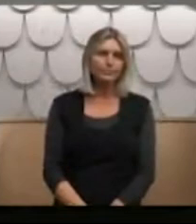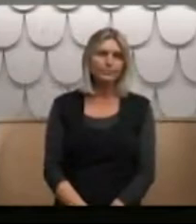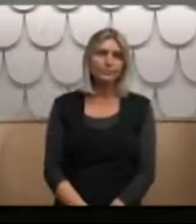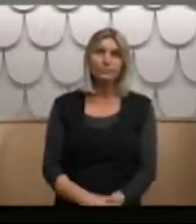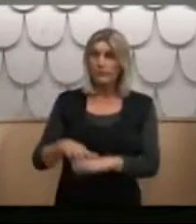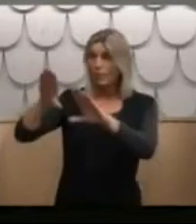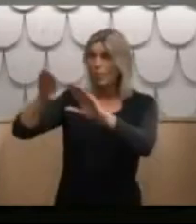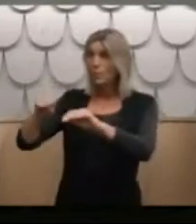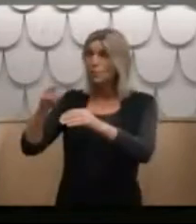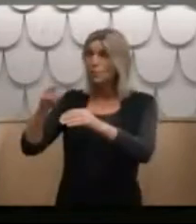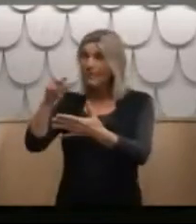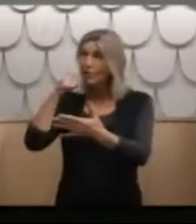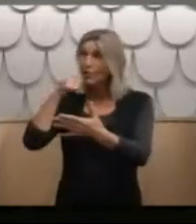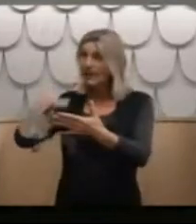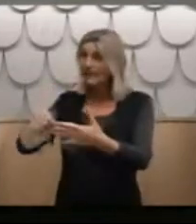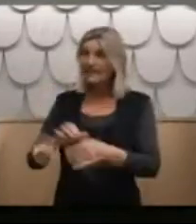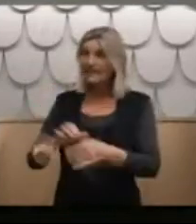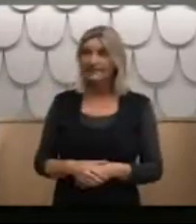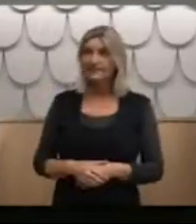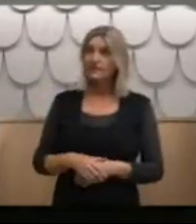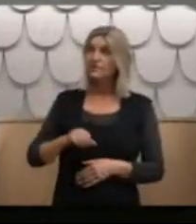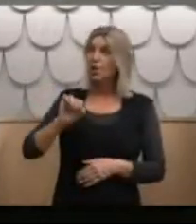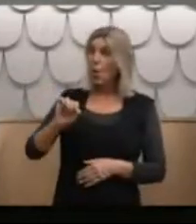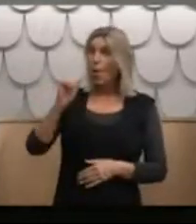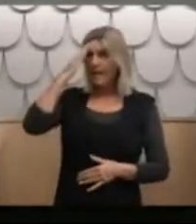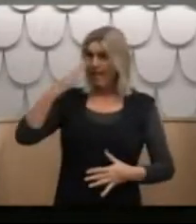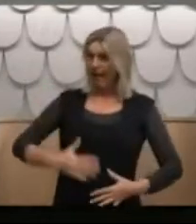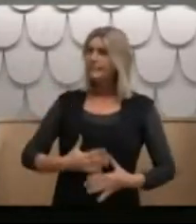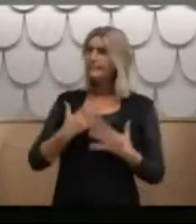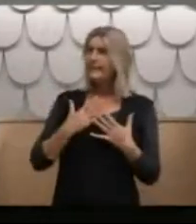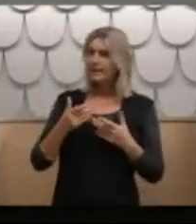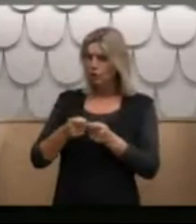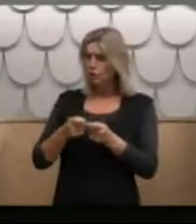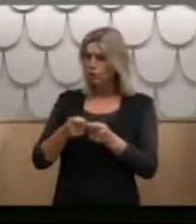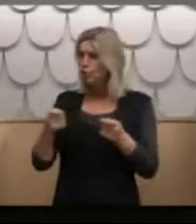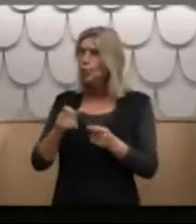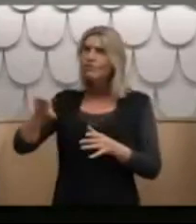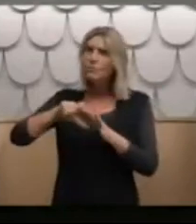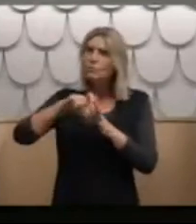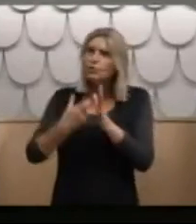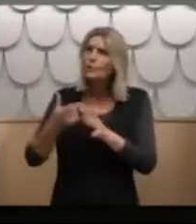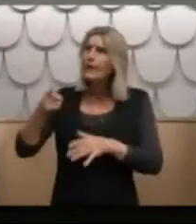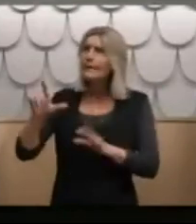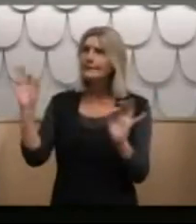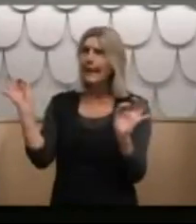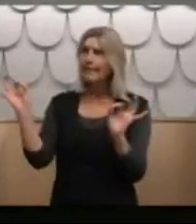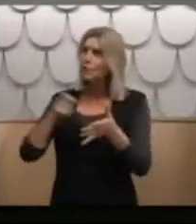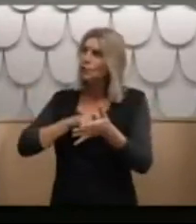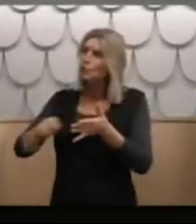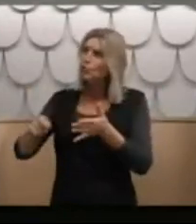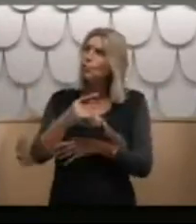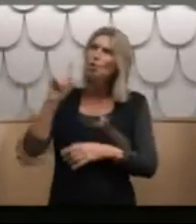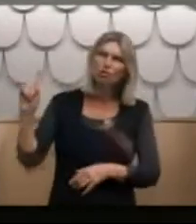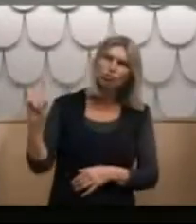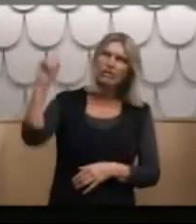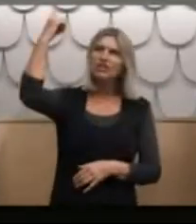the letter. So obviously your mum's been upset that she hasn't got news from Dr Leakes. She's written to the Director